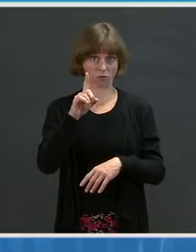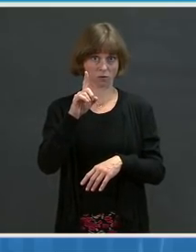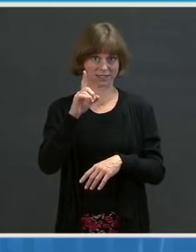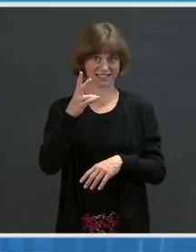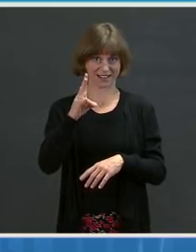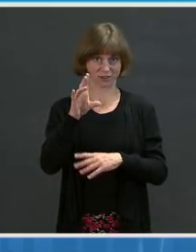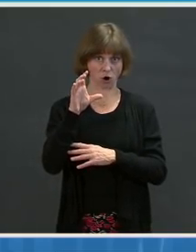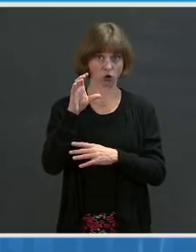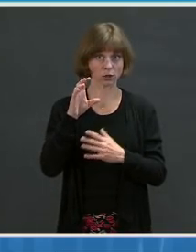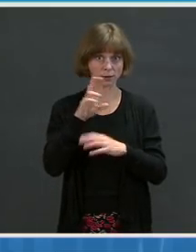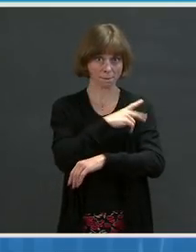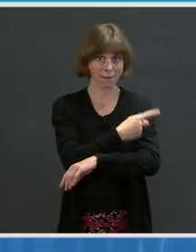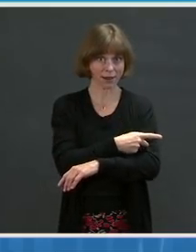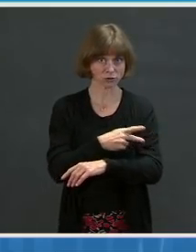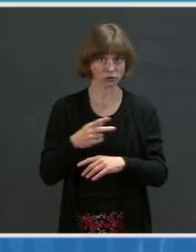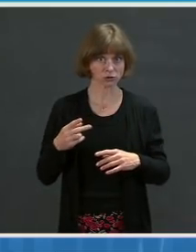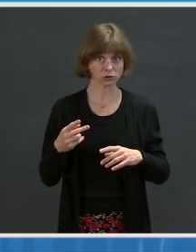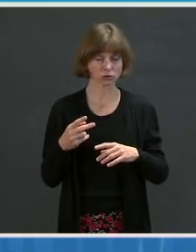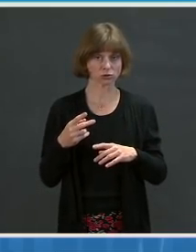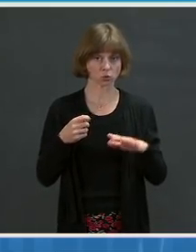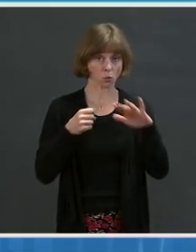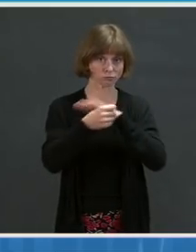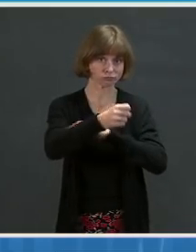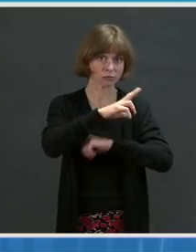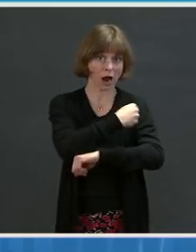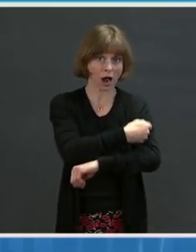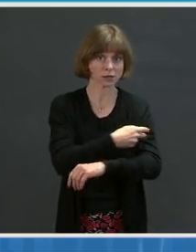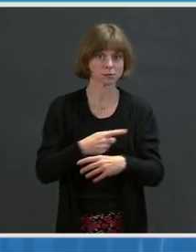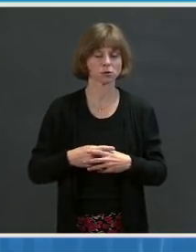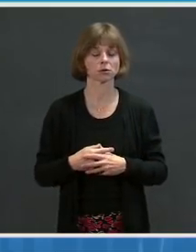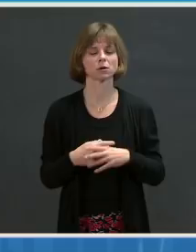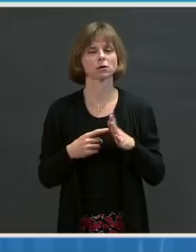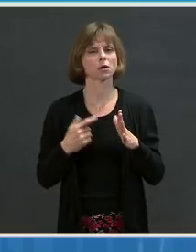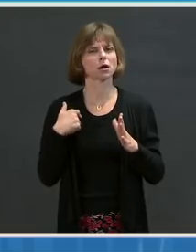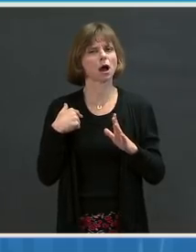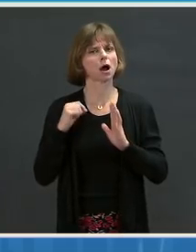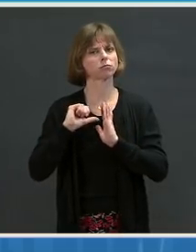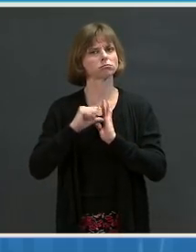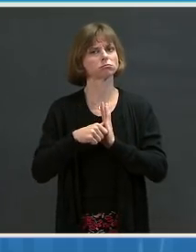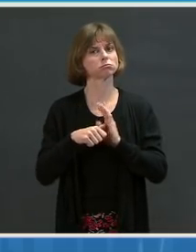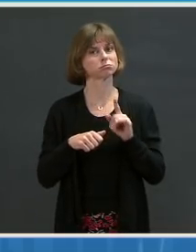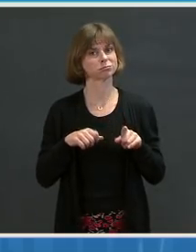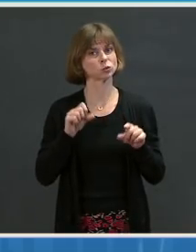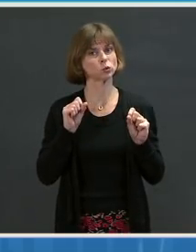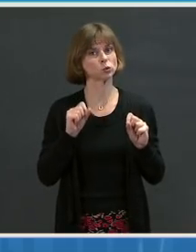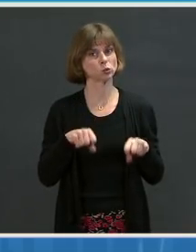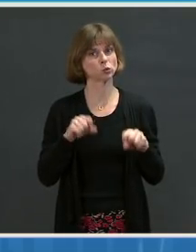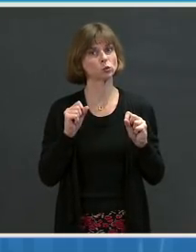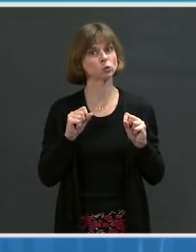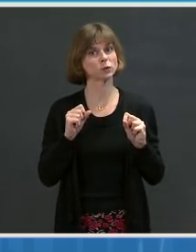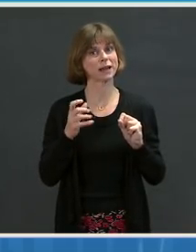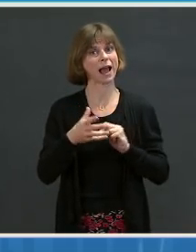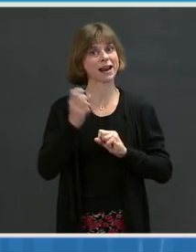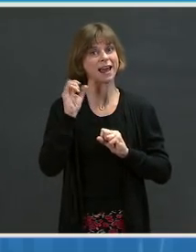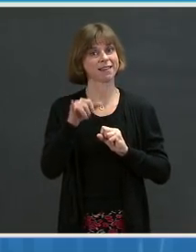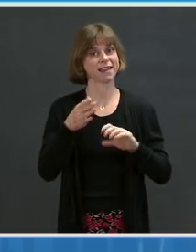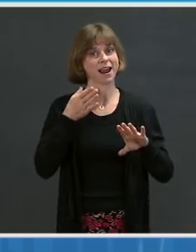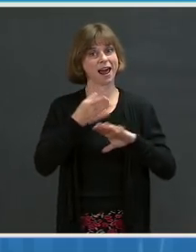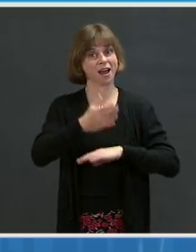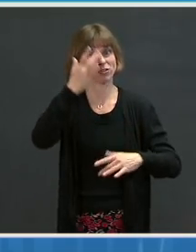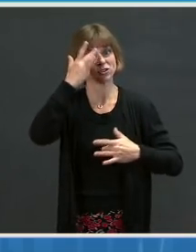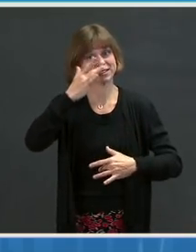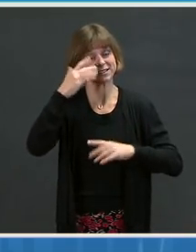who actually had been hospitalized. I point out that you can get this post-acute syndrome even in